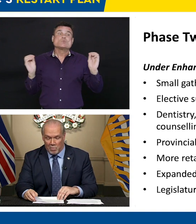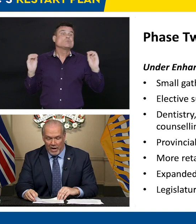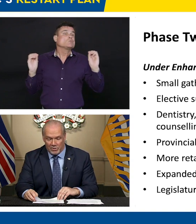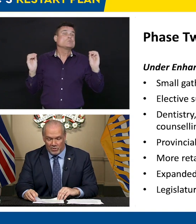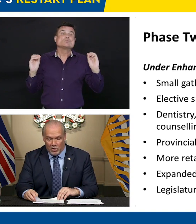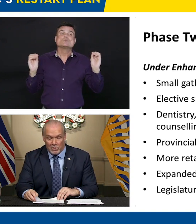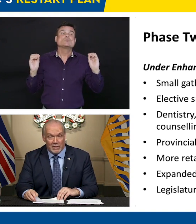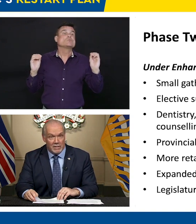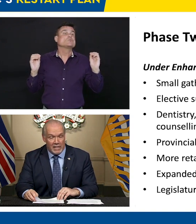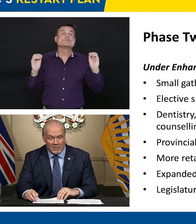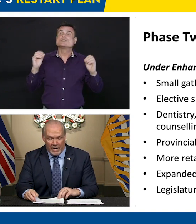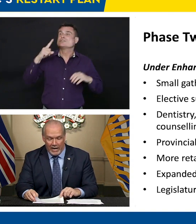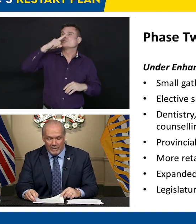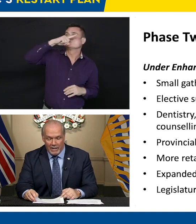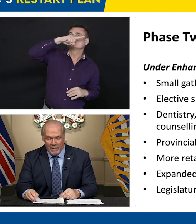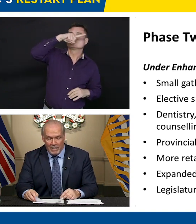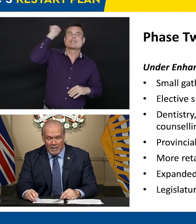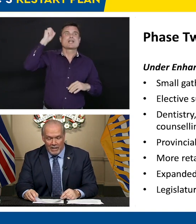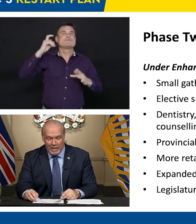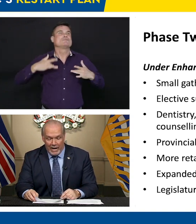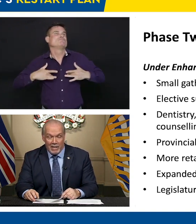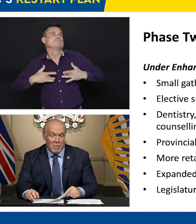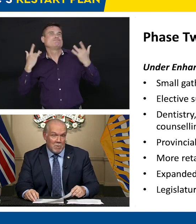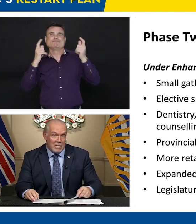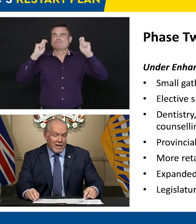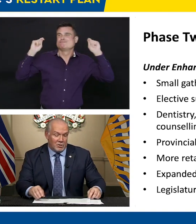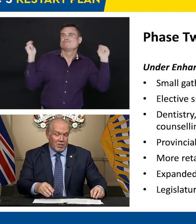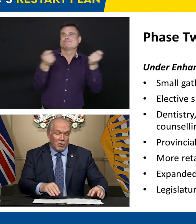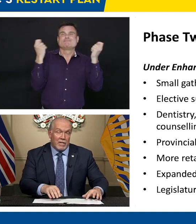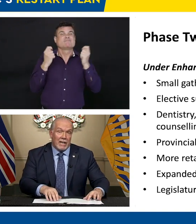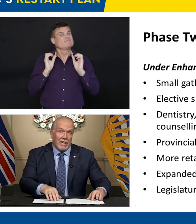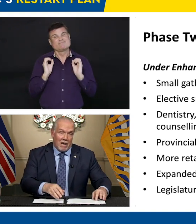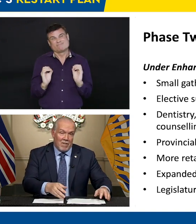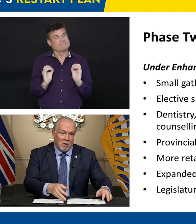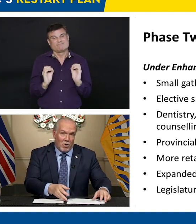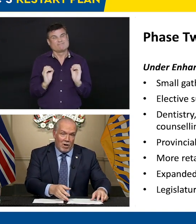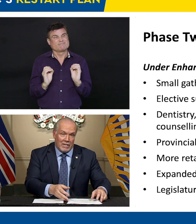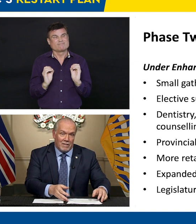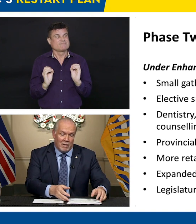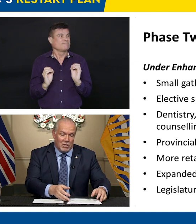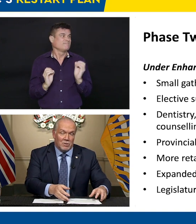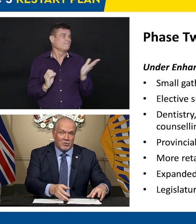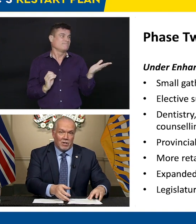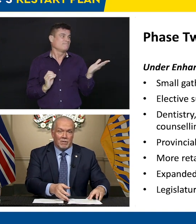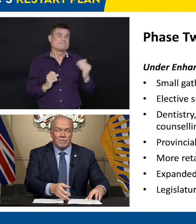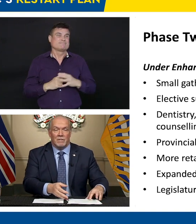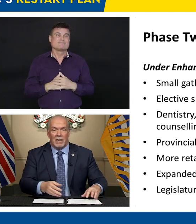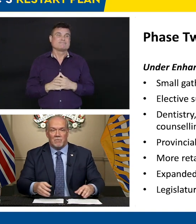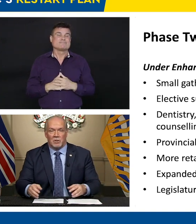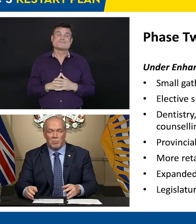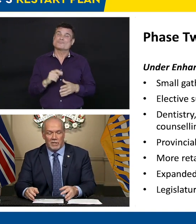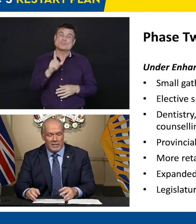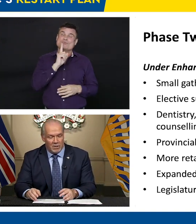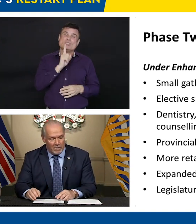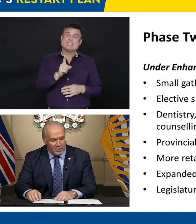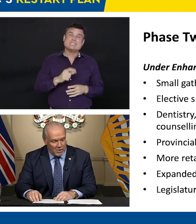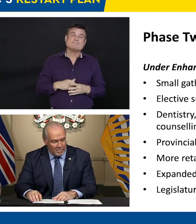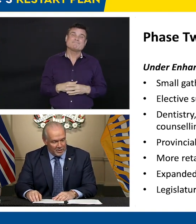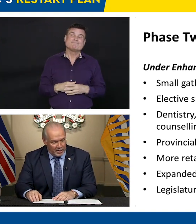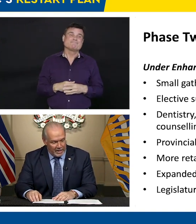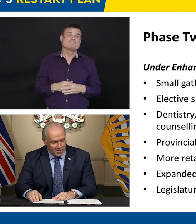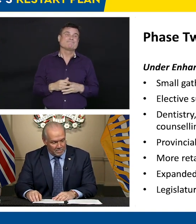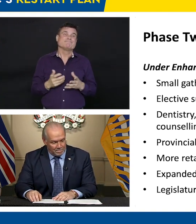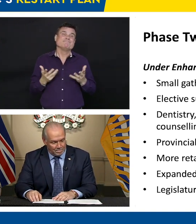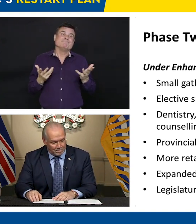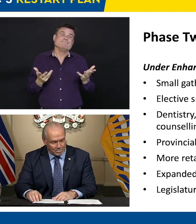mark this milestone in the days ahead, and maybe next year we can have that party that you deserve after completing your grade